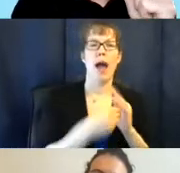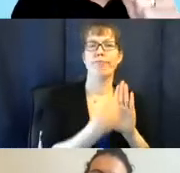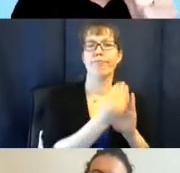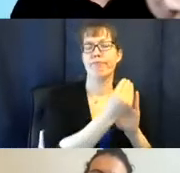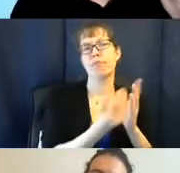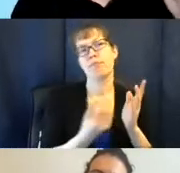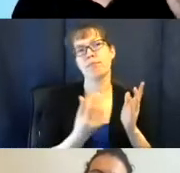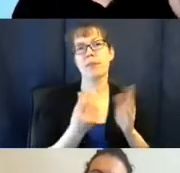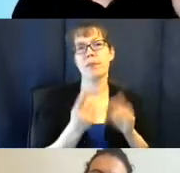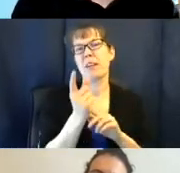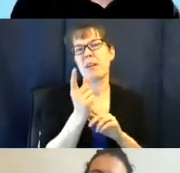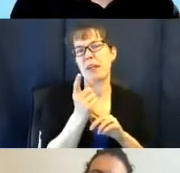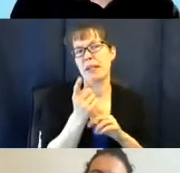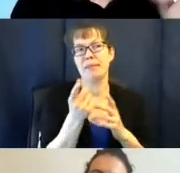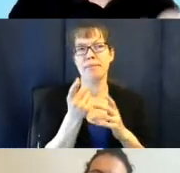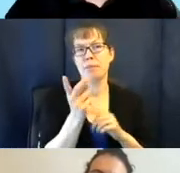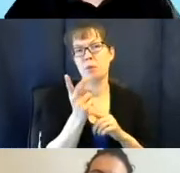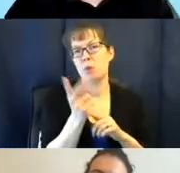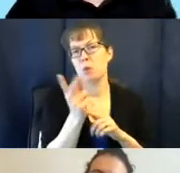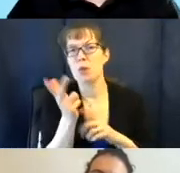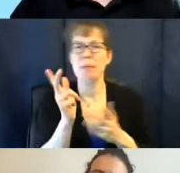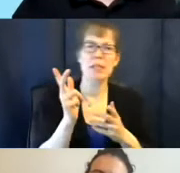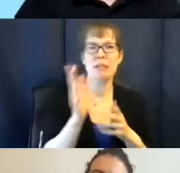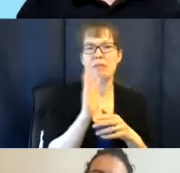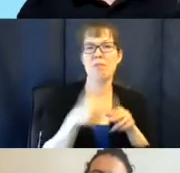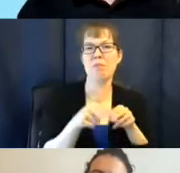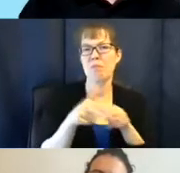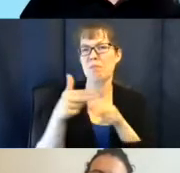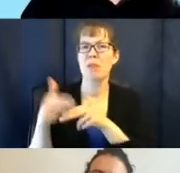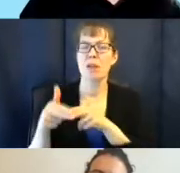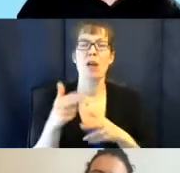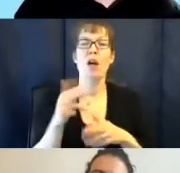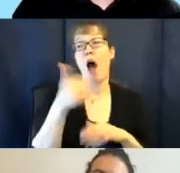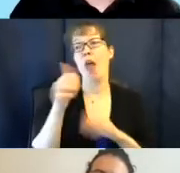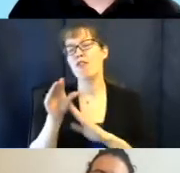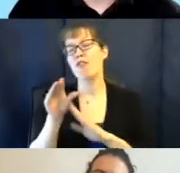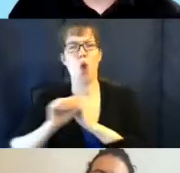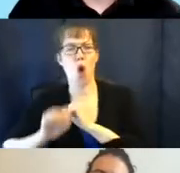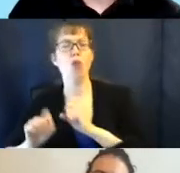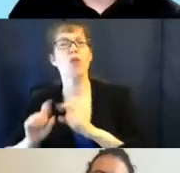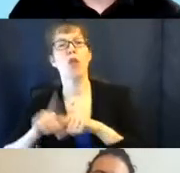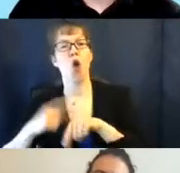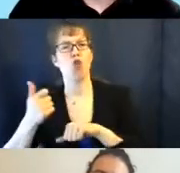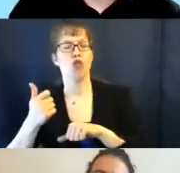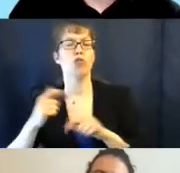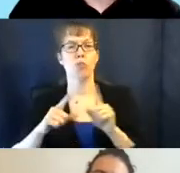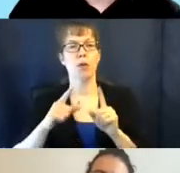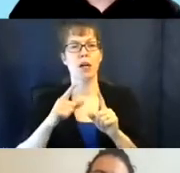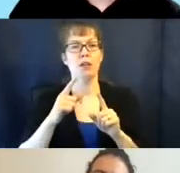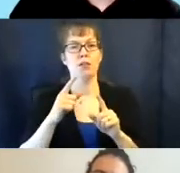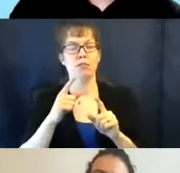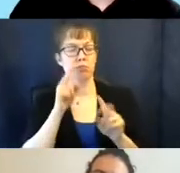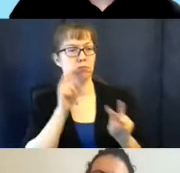a minute to two or three minutes. And some are a little longer. So for some people, those might be a little easier to digest.